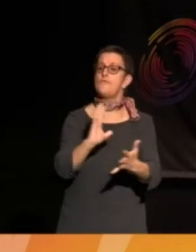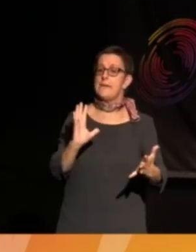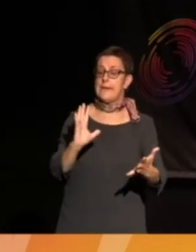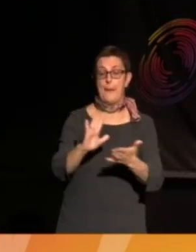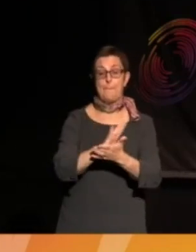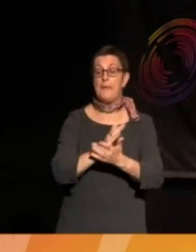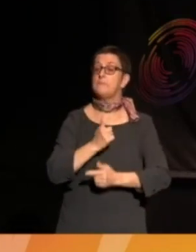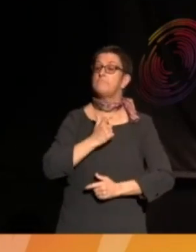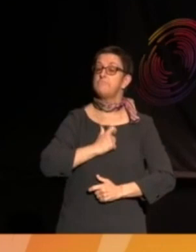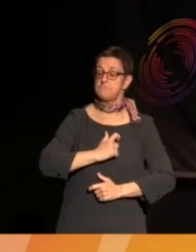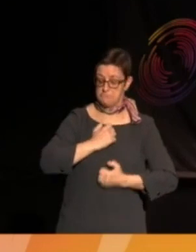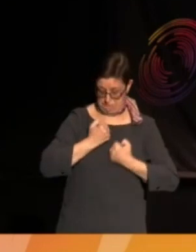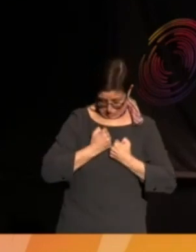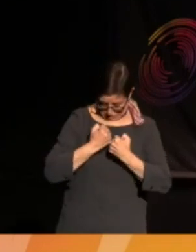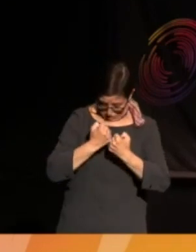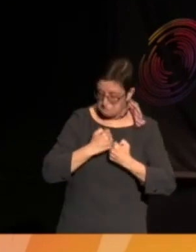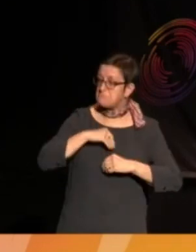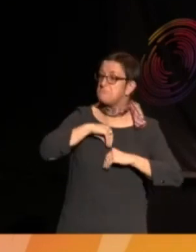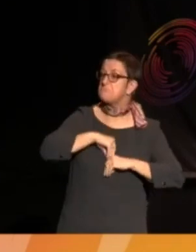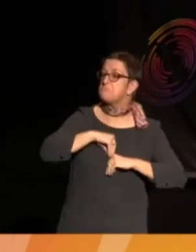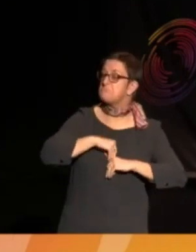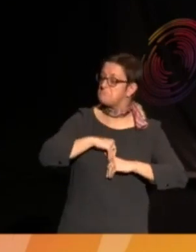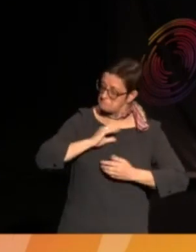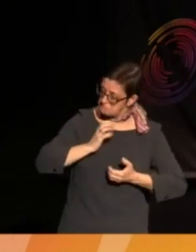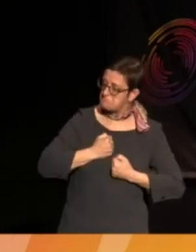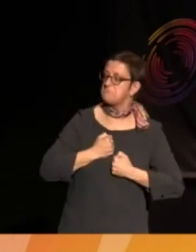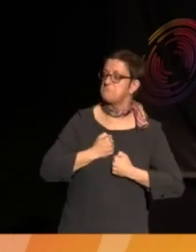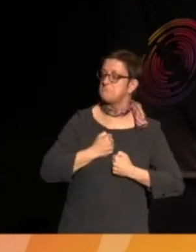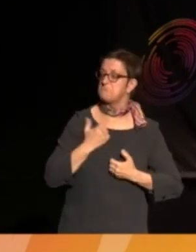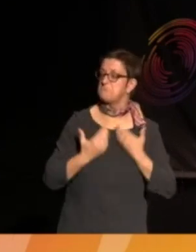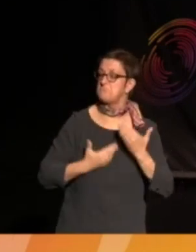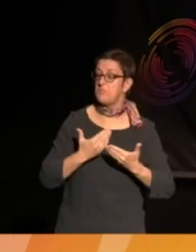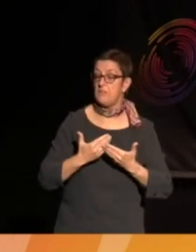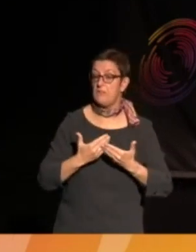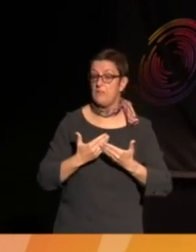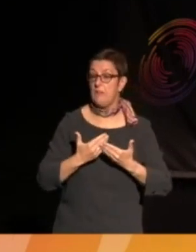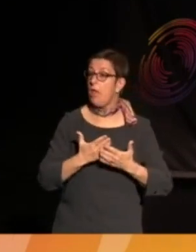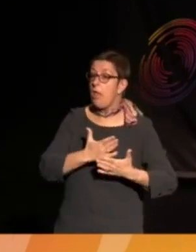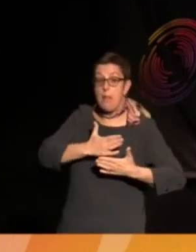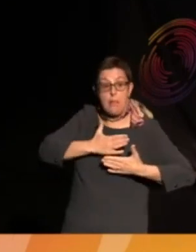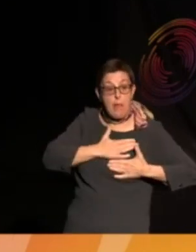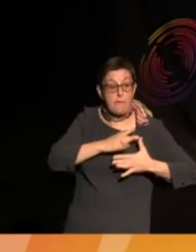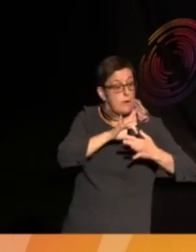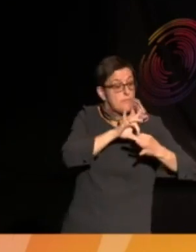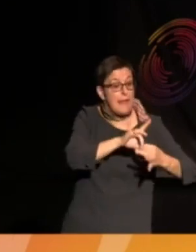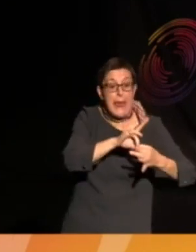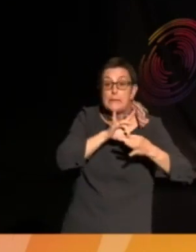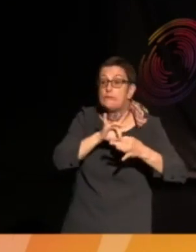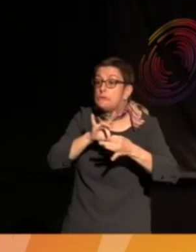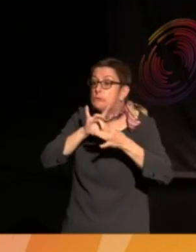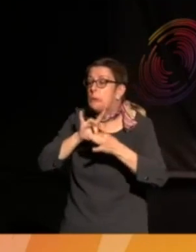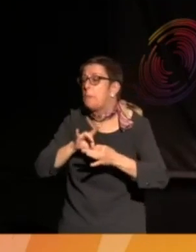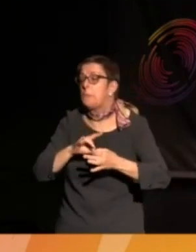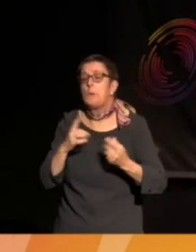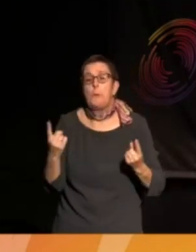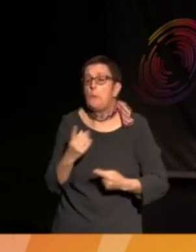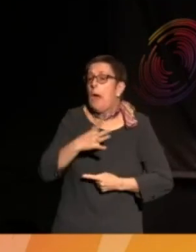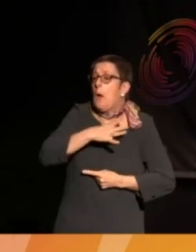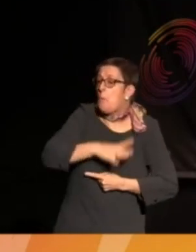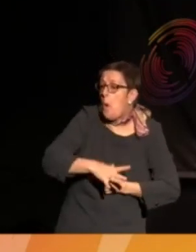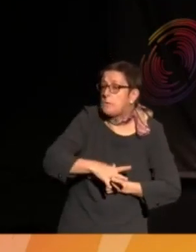to love who they want, to have security in all aspects of life so that people aren't